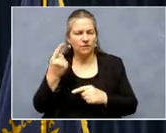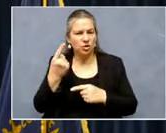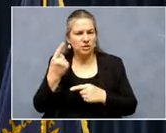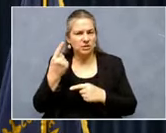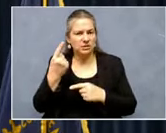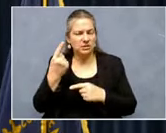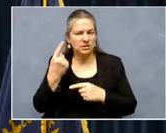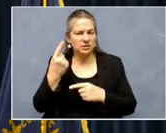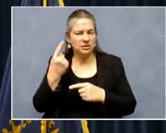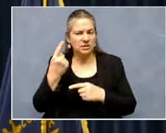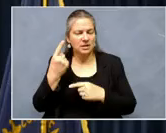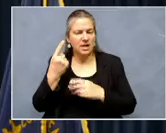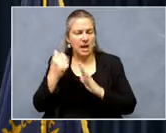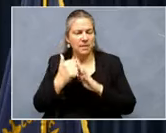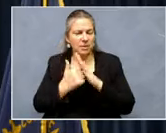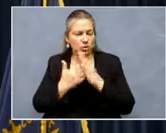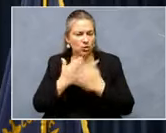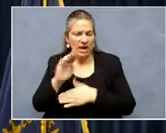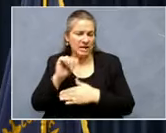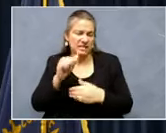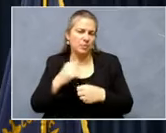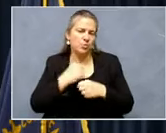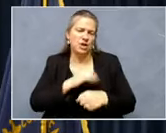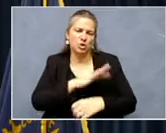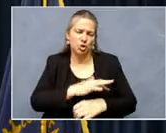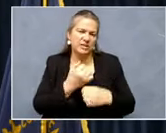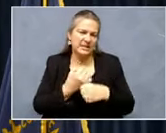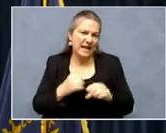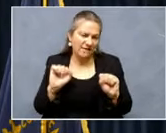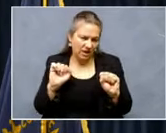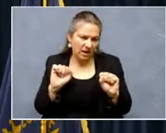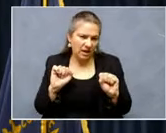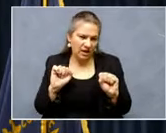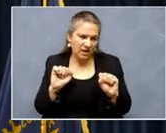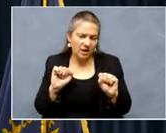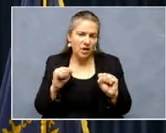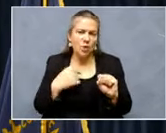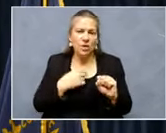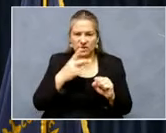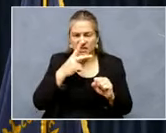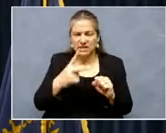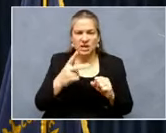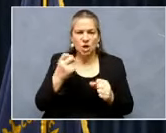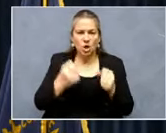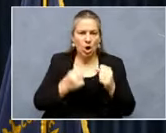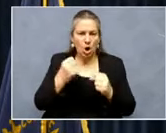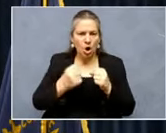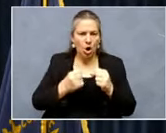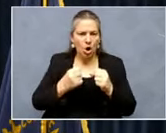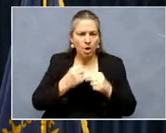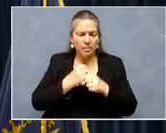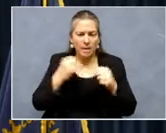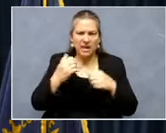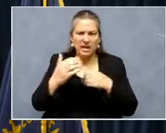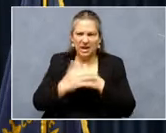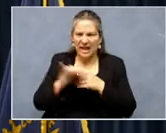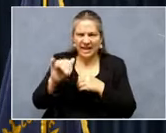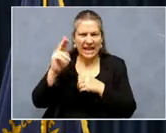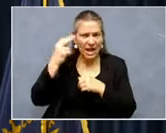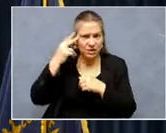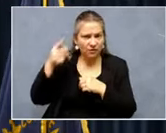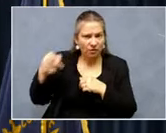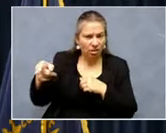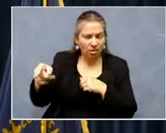this does it. We think it protects their safety security during that. Um, we've seen, uh, car bombing as close as Nashville, right? Going off and,